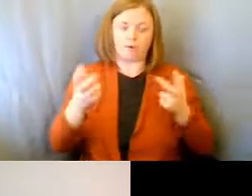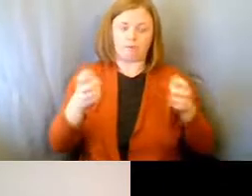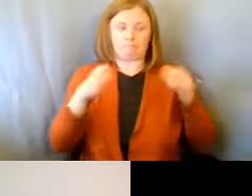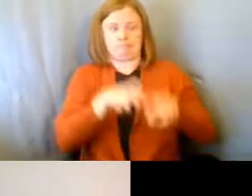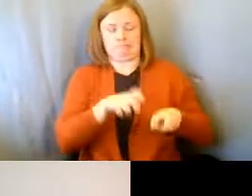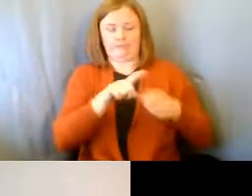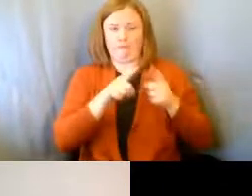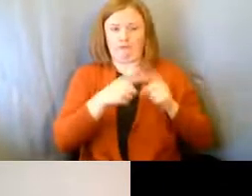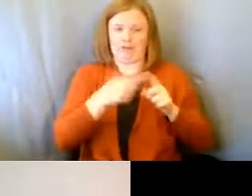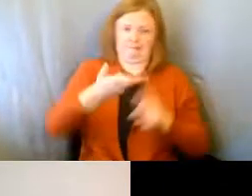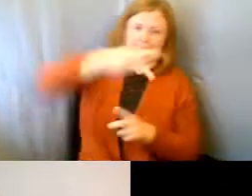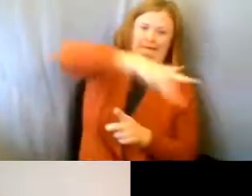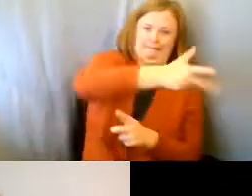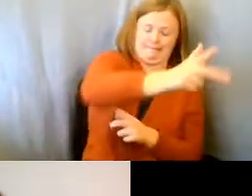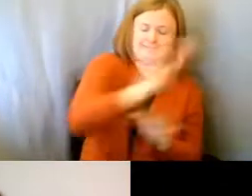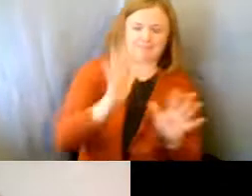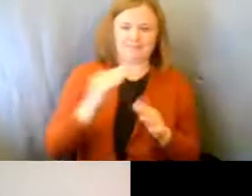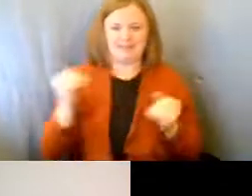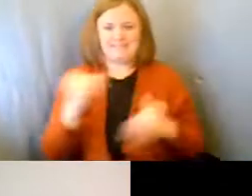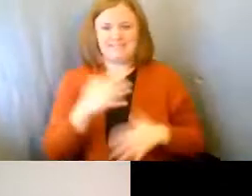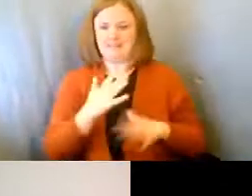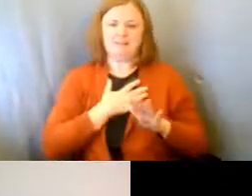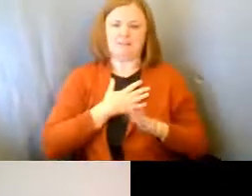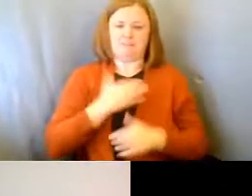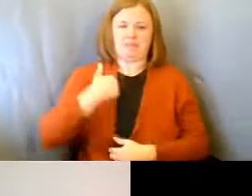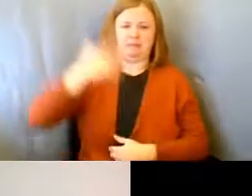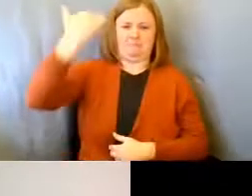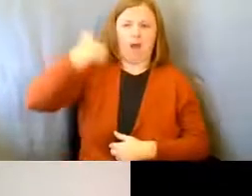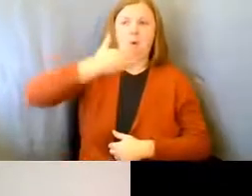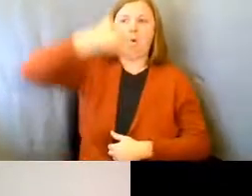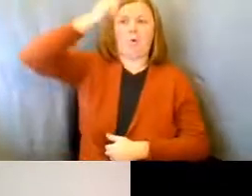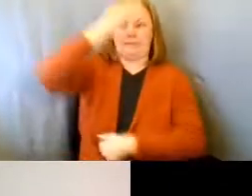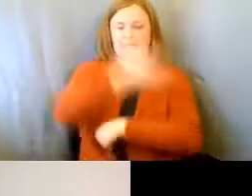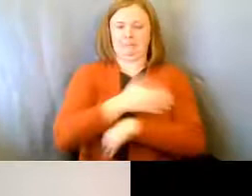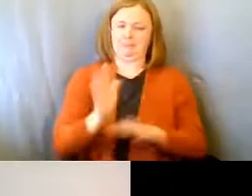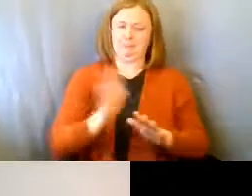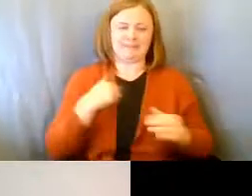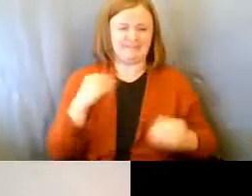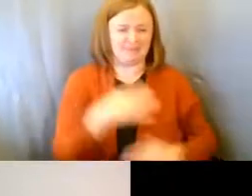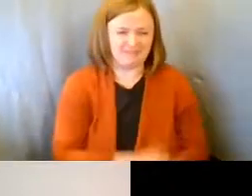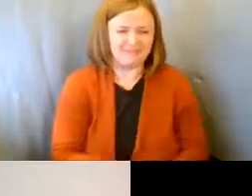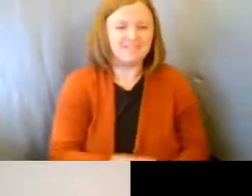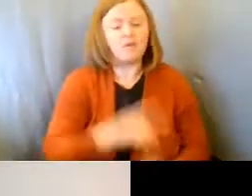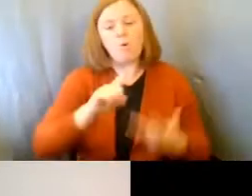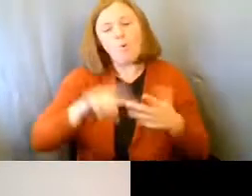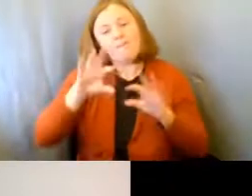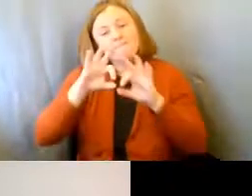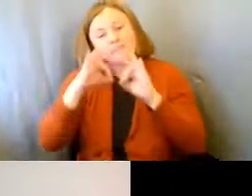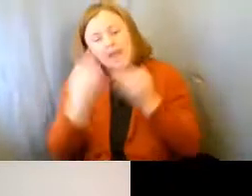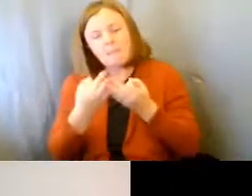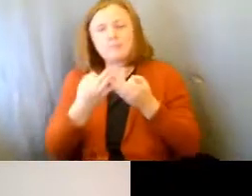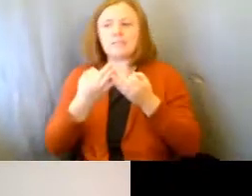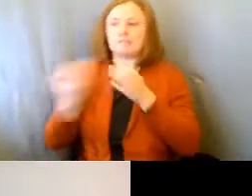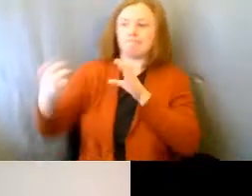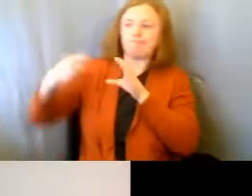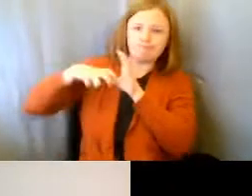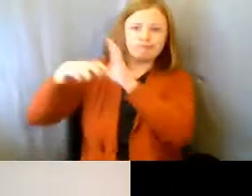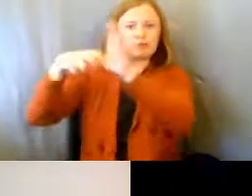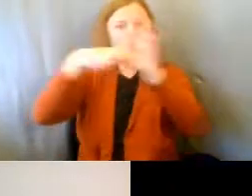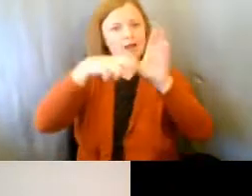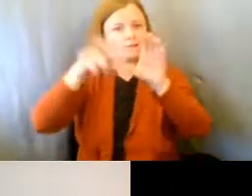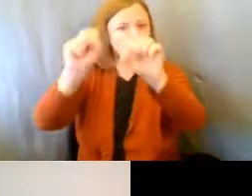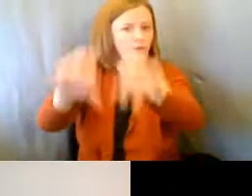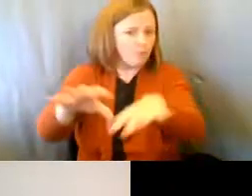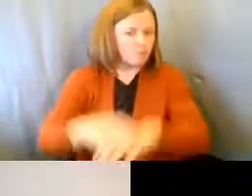friends here. That's a little scary. That reminds me of my oldest son. Or having your family take you places, right?